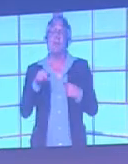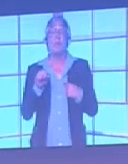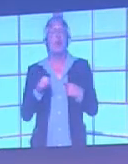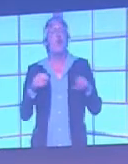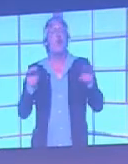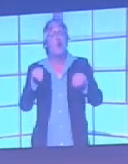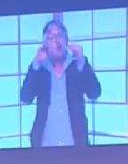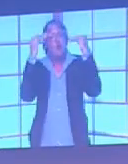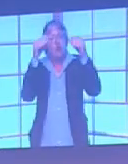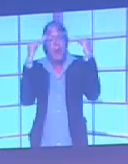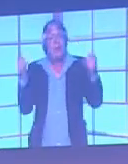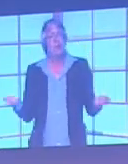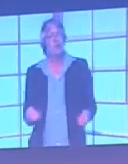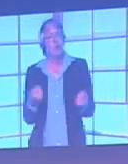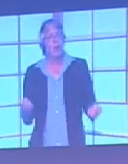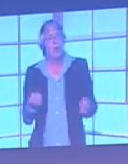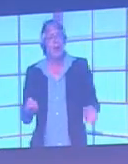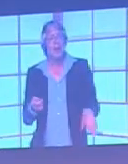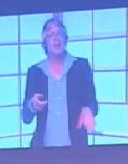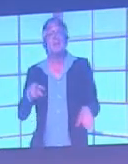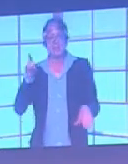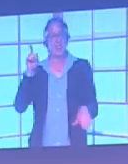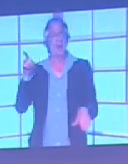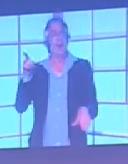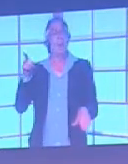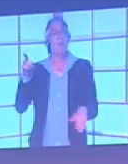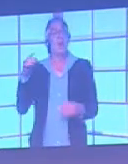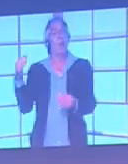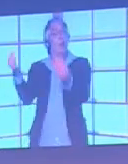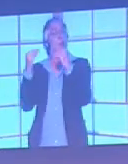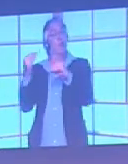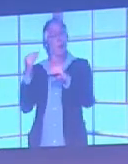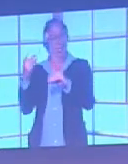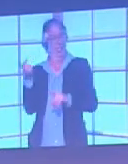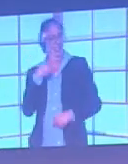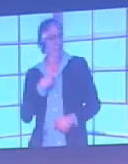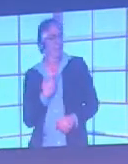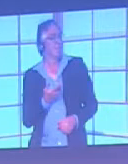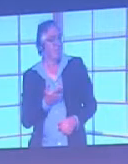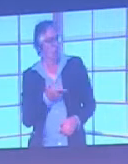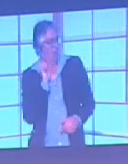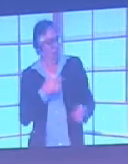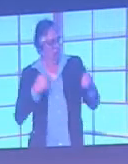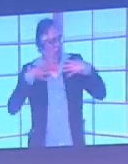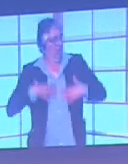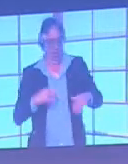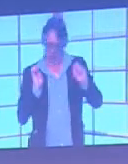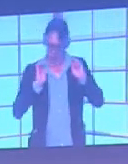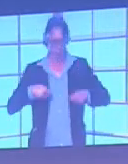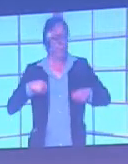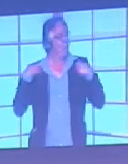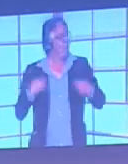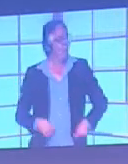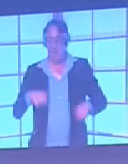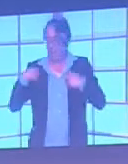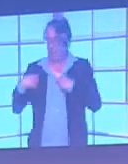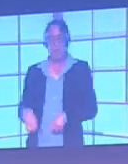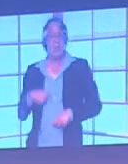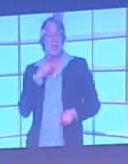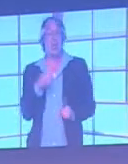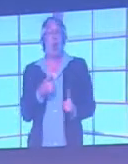sure that I could tell the difference between the bibs, and I used to hate it when the orange and green ones came out because I found them impossible to tell apart.